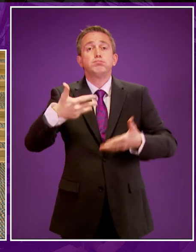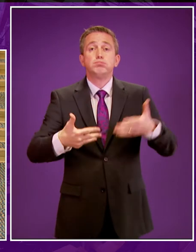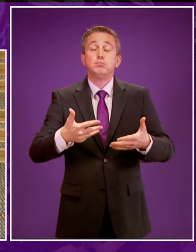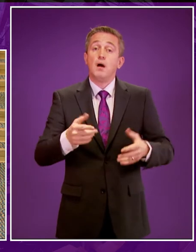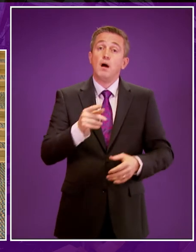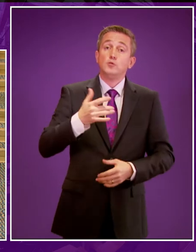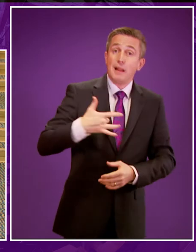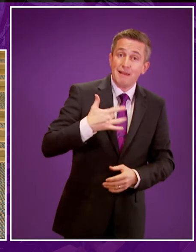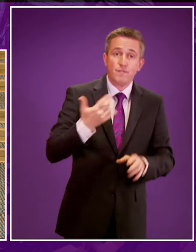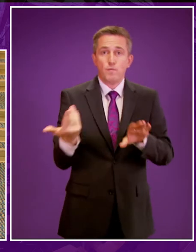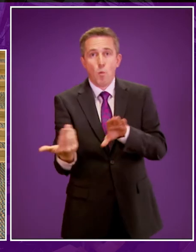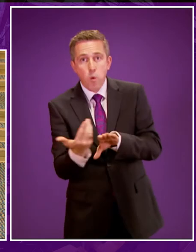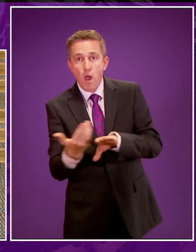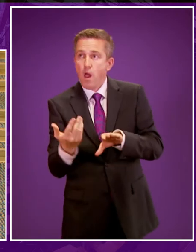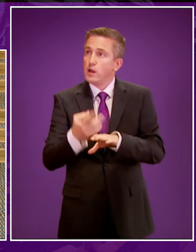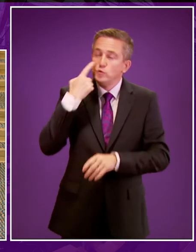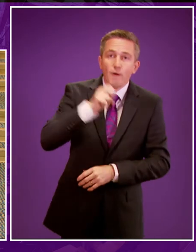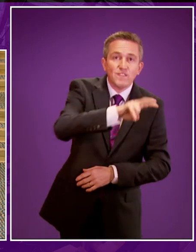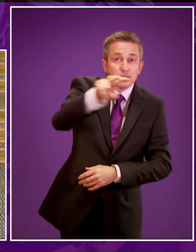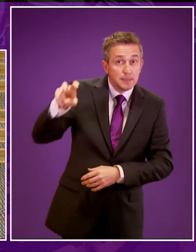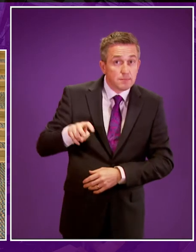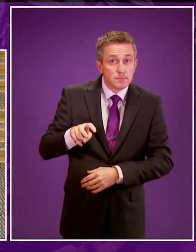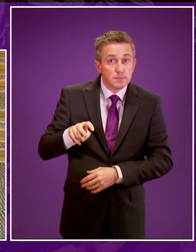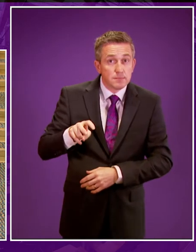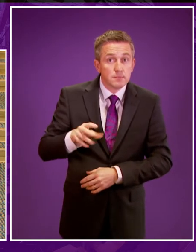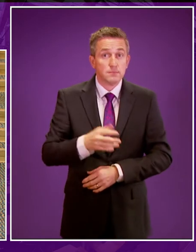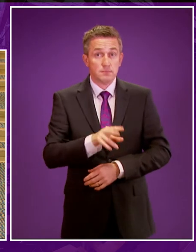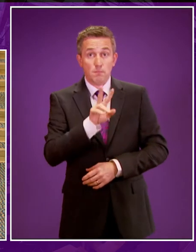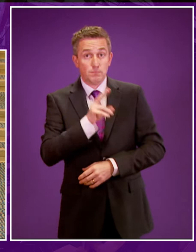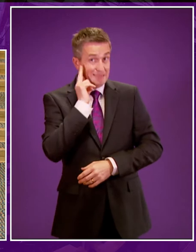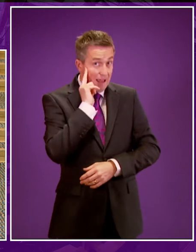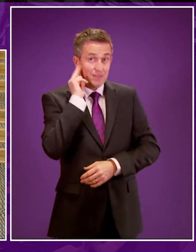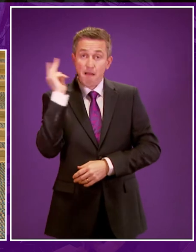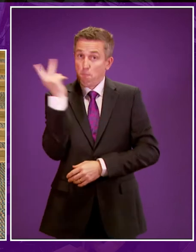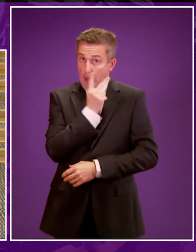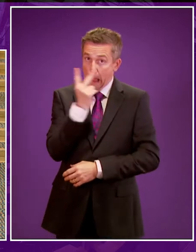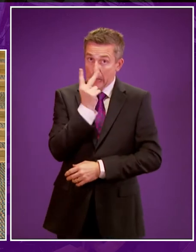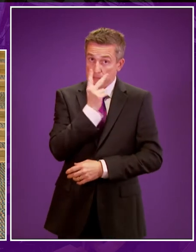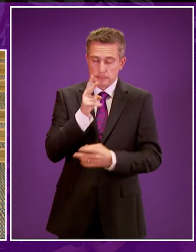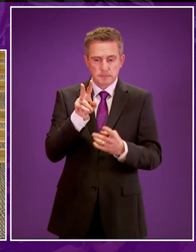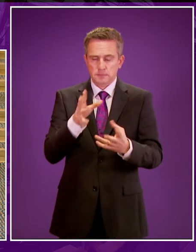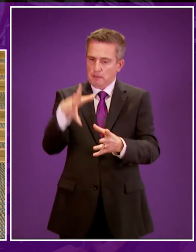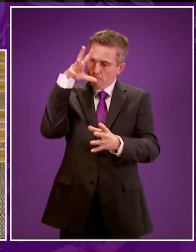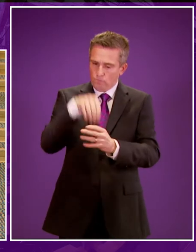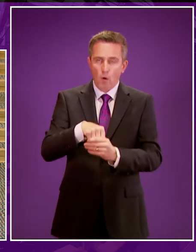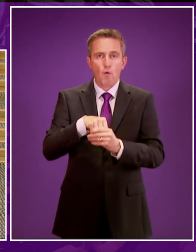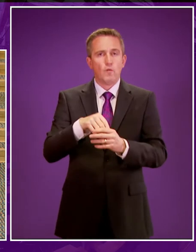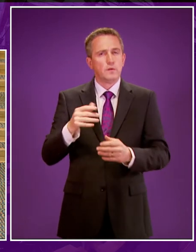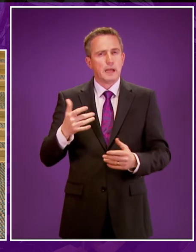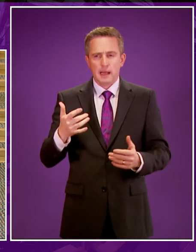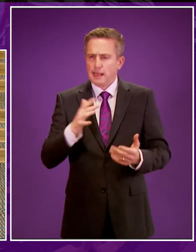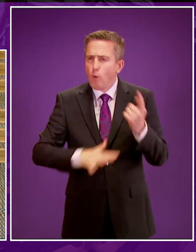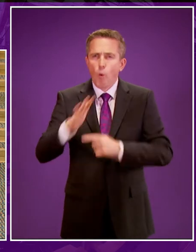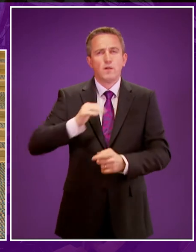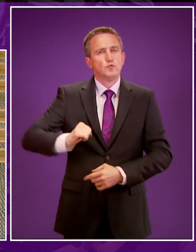work and visit. This means that deaf and deafblind BSL users will be fully involved in daily and public